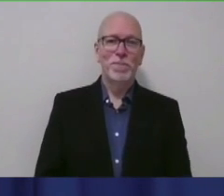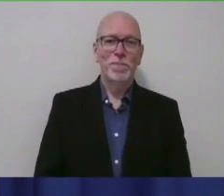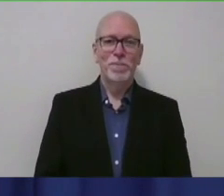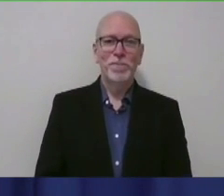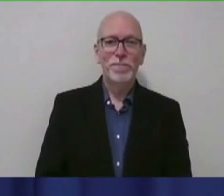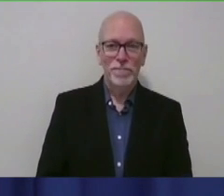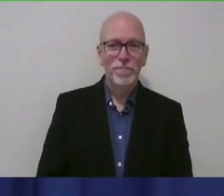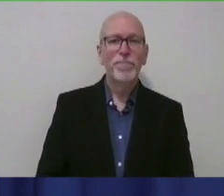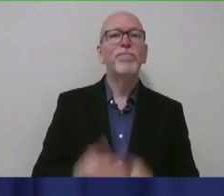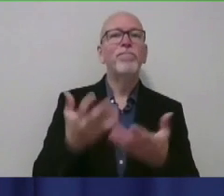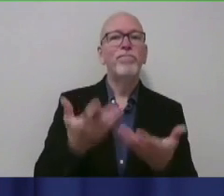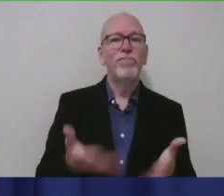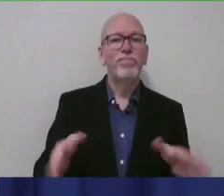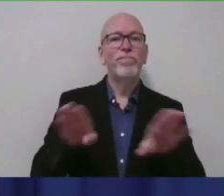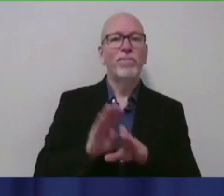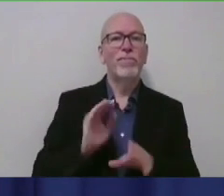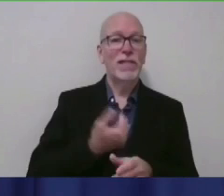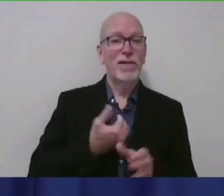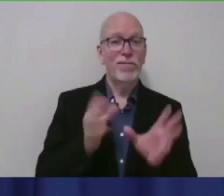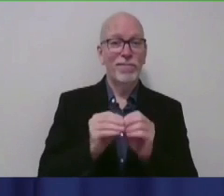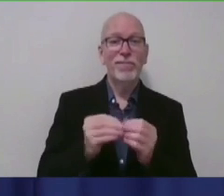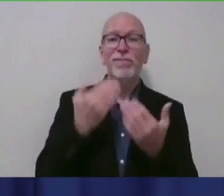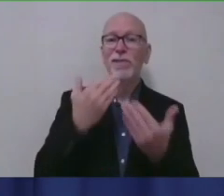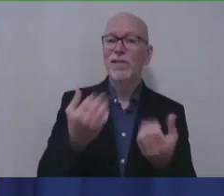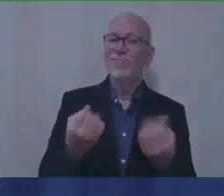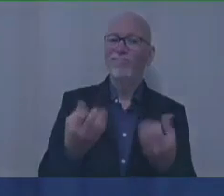That concludes today's health briefing. Thank you so much.